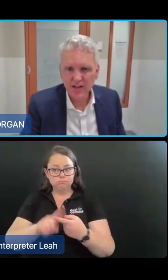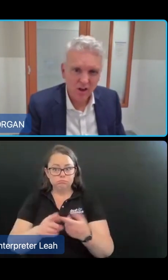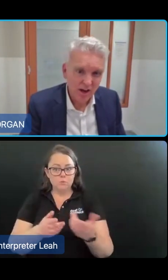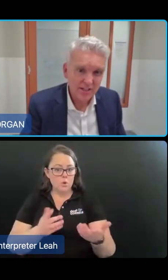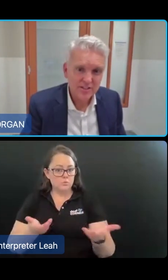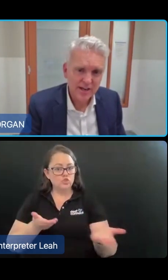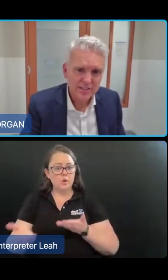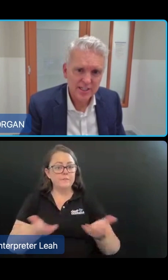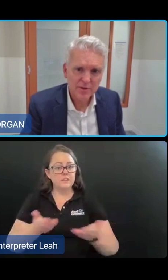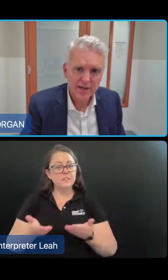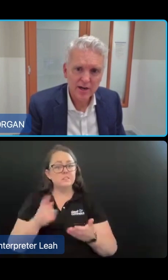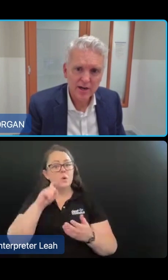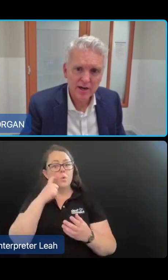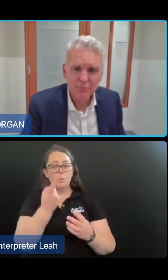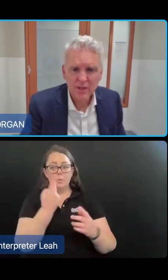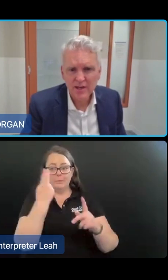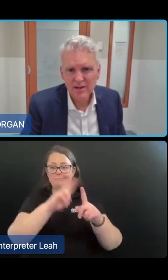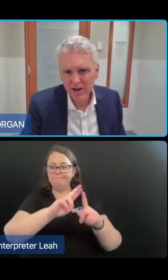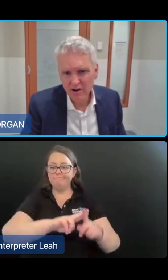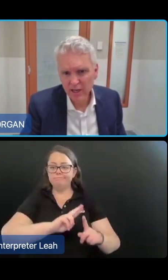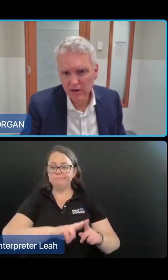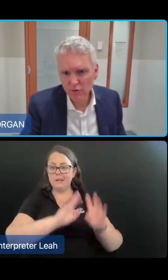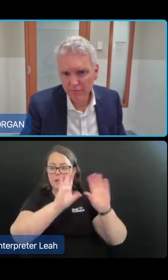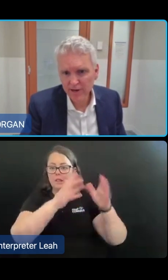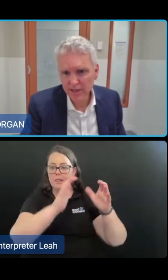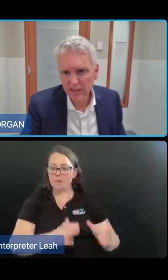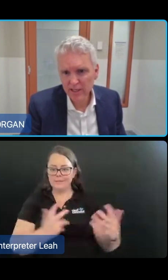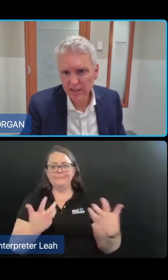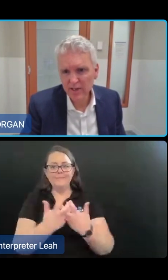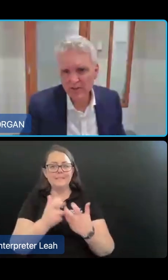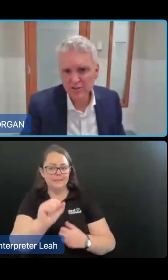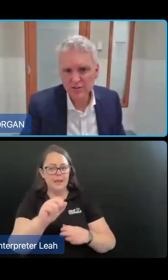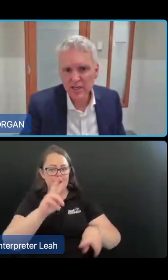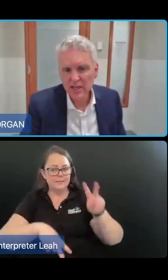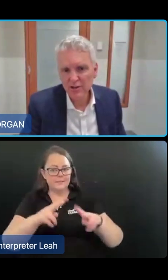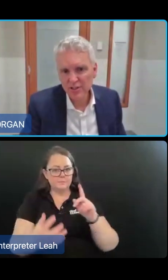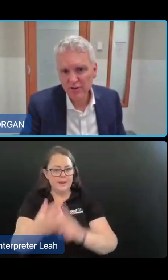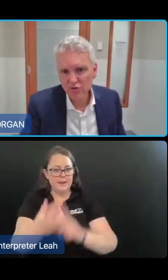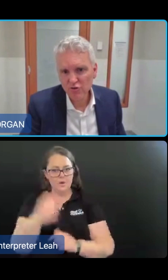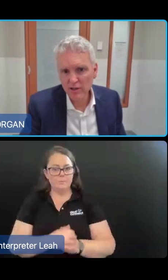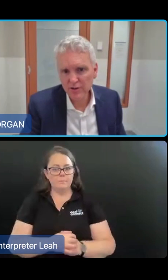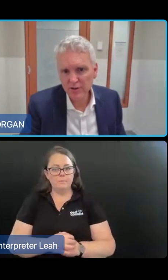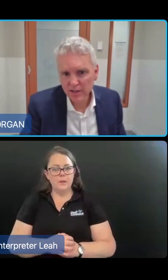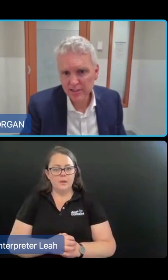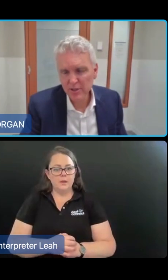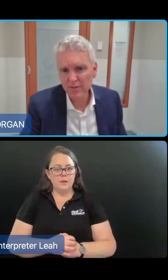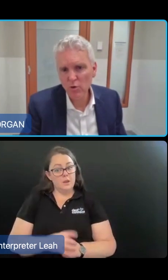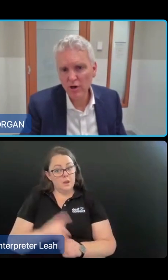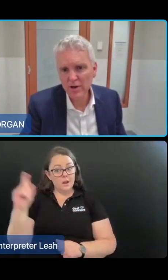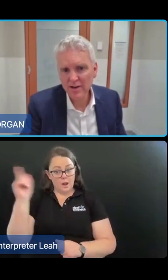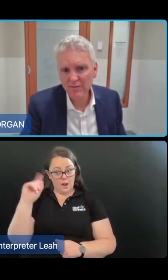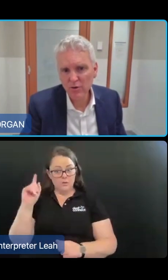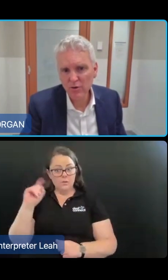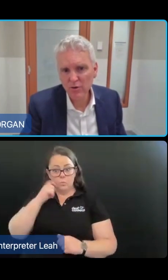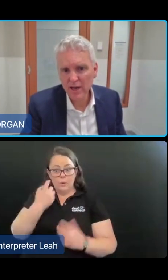that aligns to their assessment outcome. Now we're currently refining the classifications using the trial data and some of the